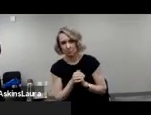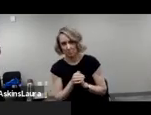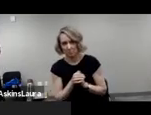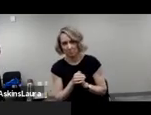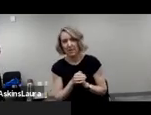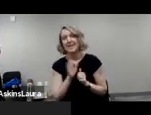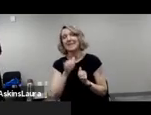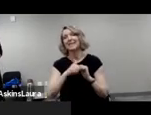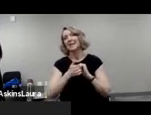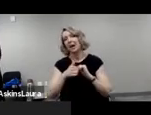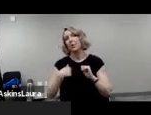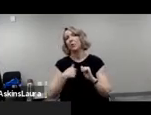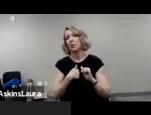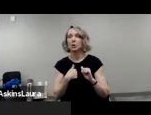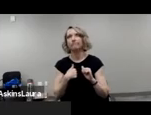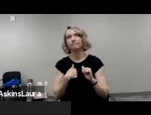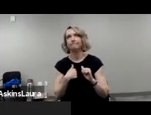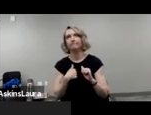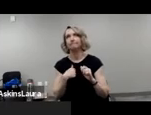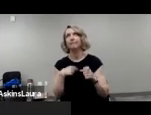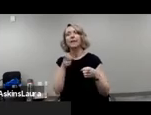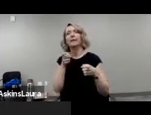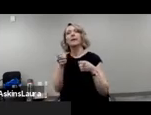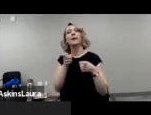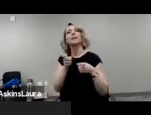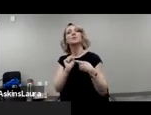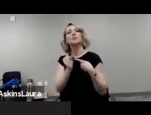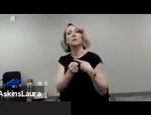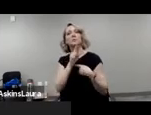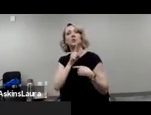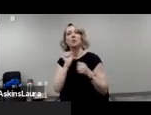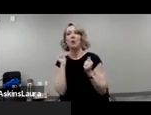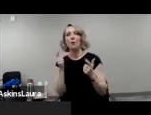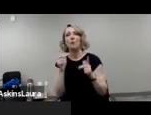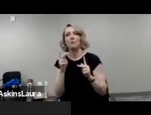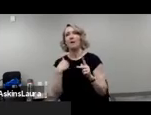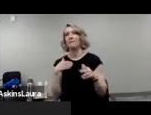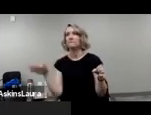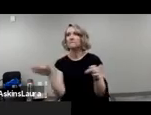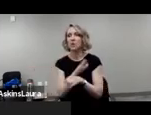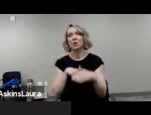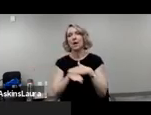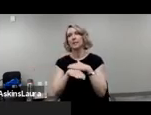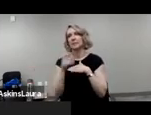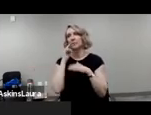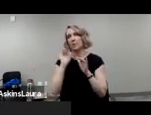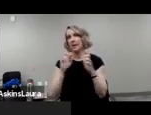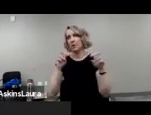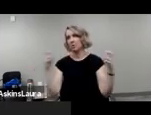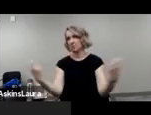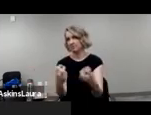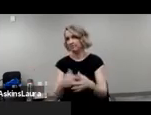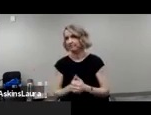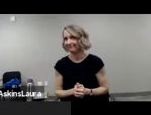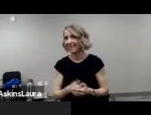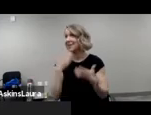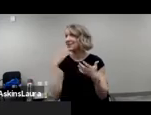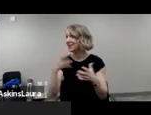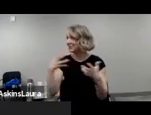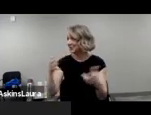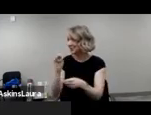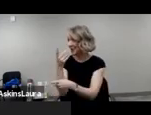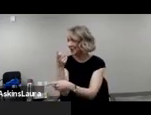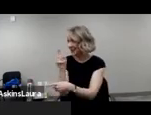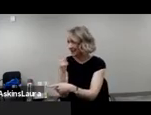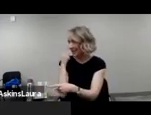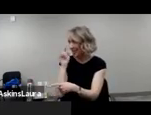ensure that everyone could have full access of this panel. So thank you so much,